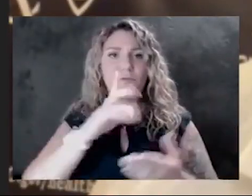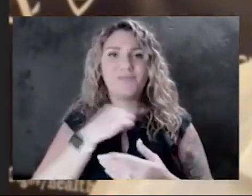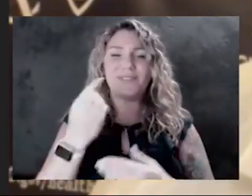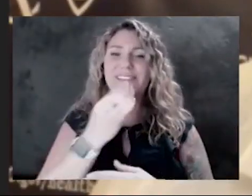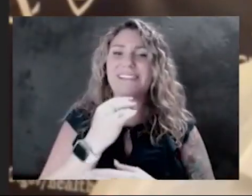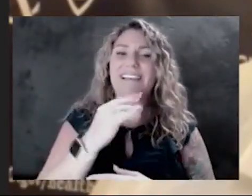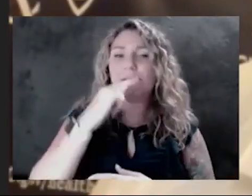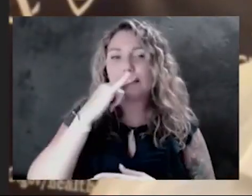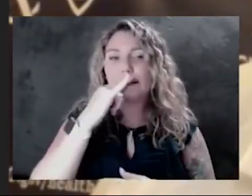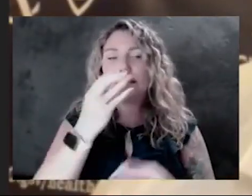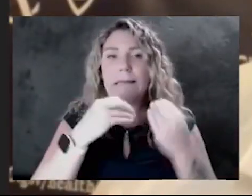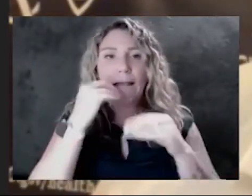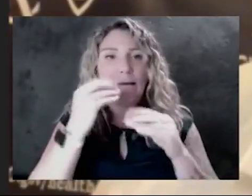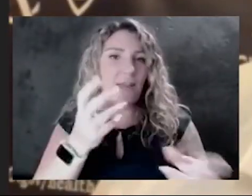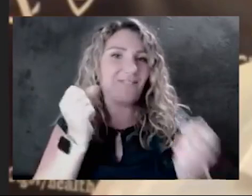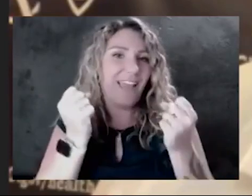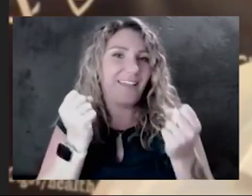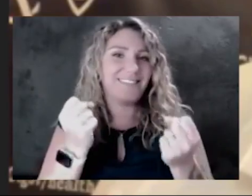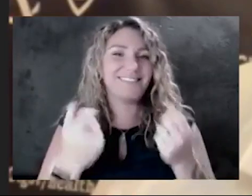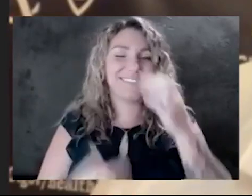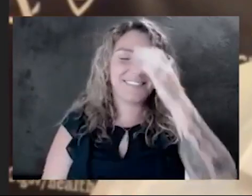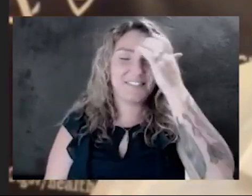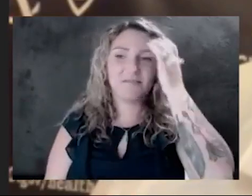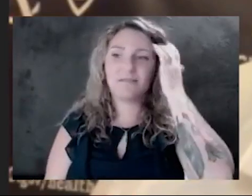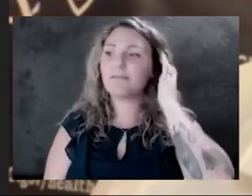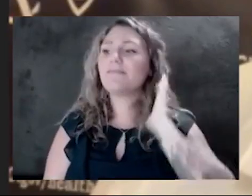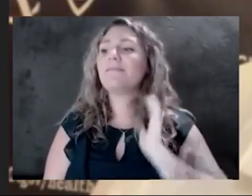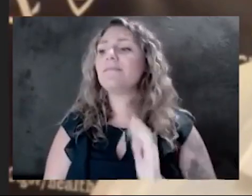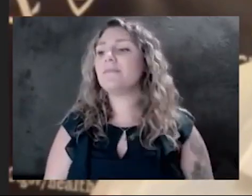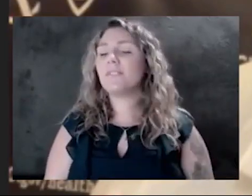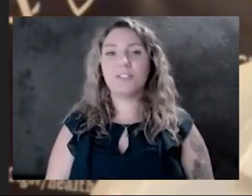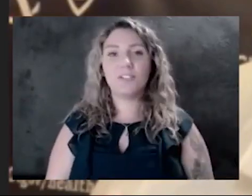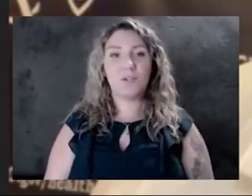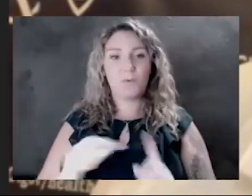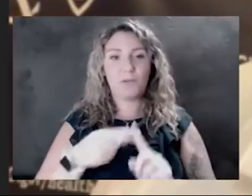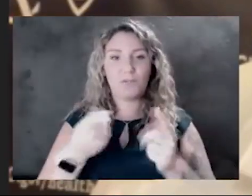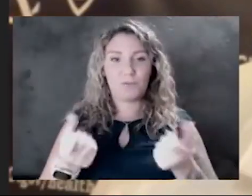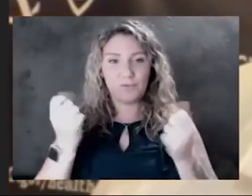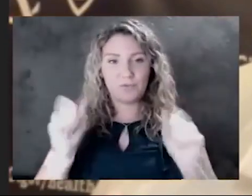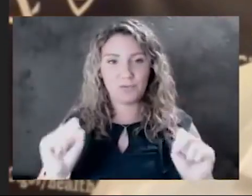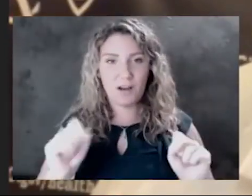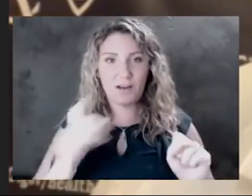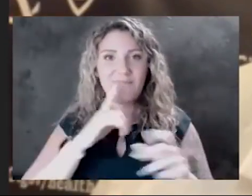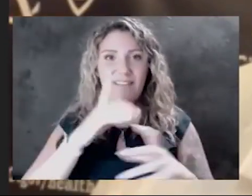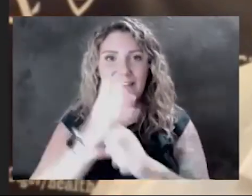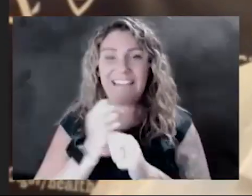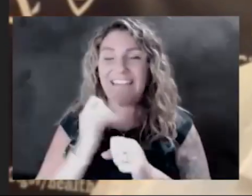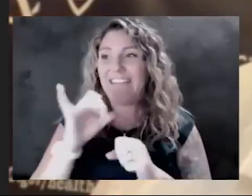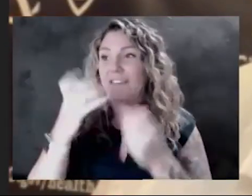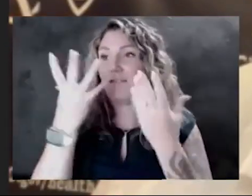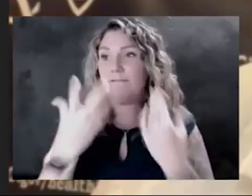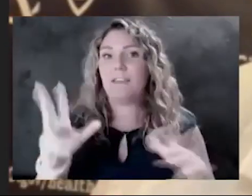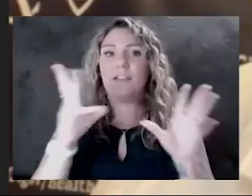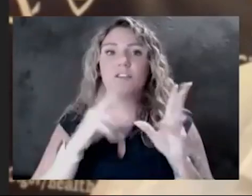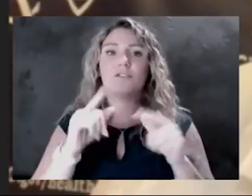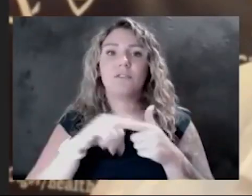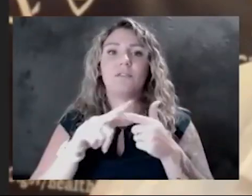fairly fast anyway. And so, you try to get them to get that done and get the mask back on.